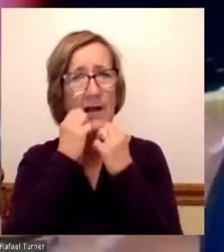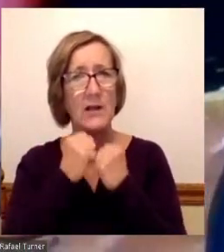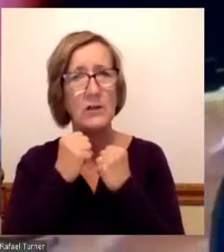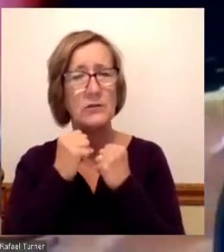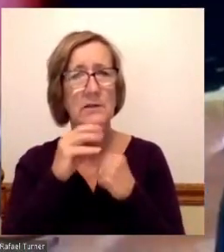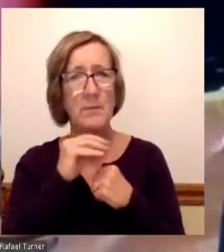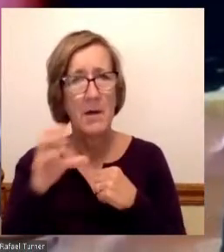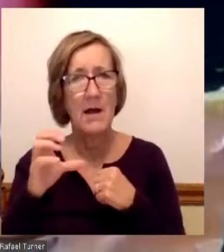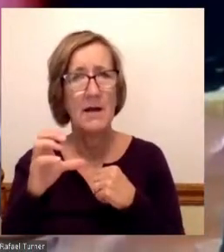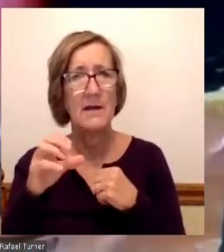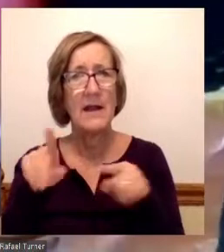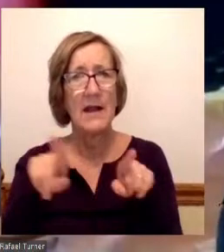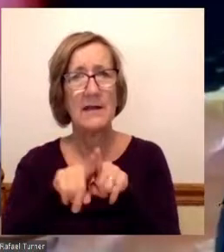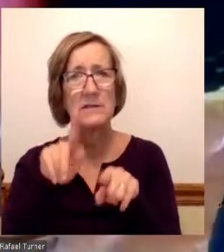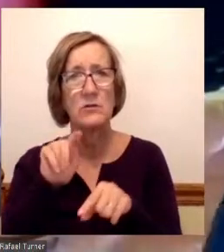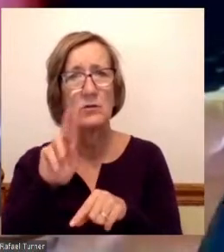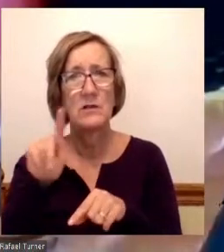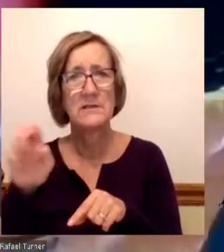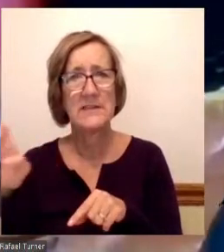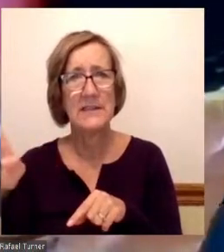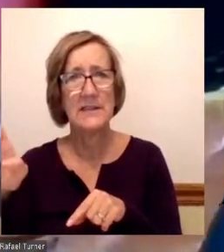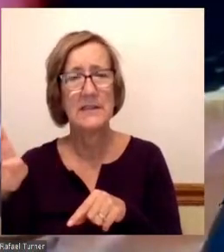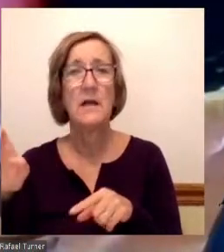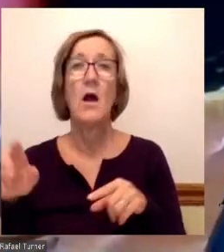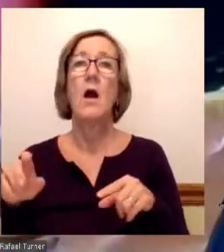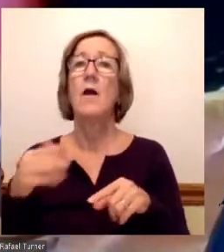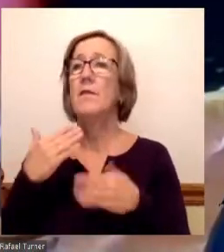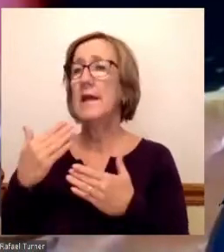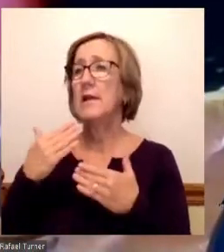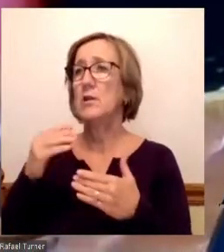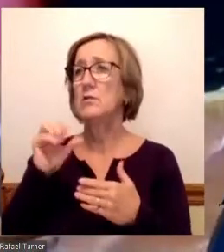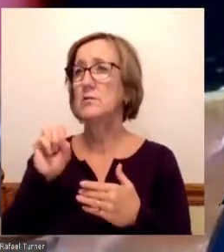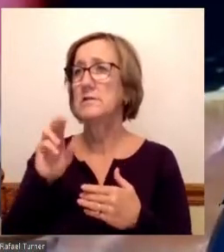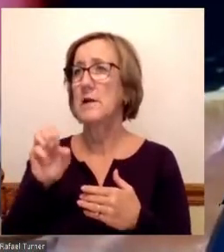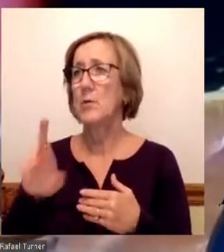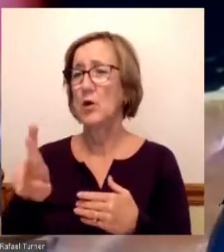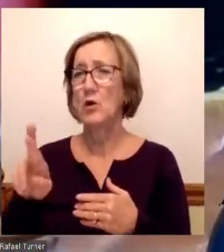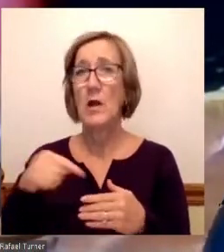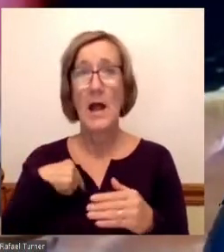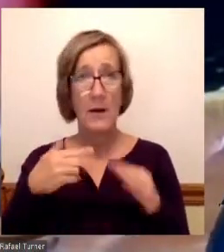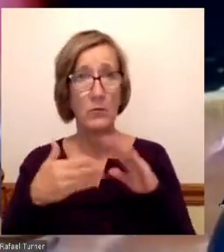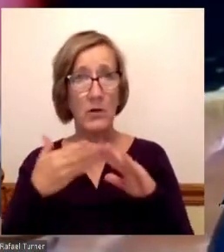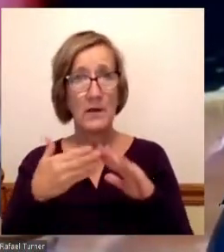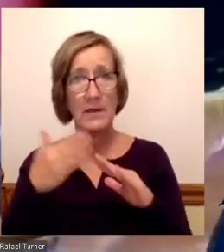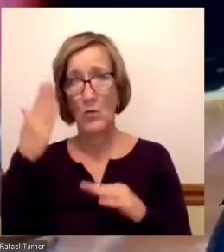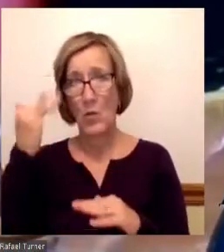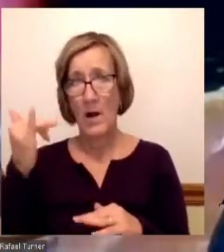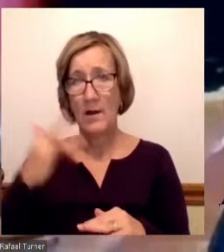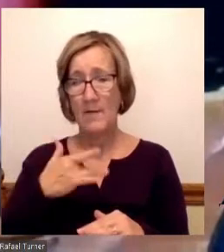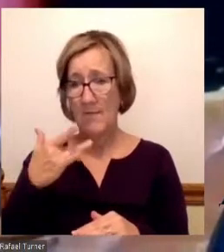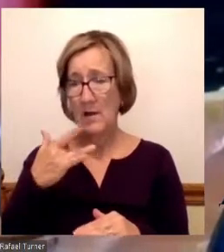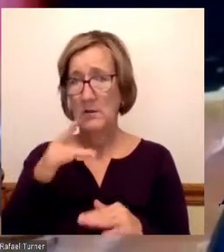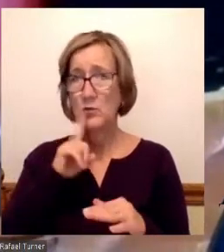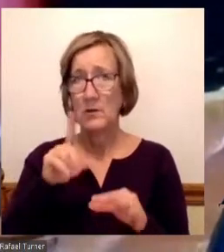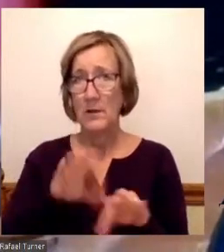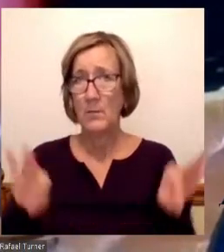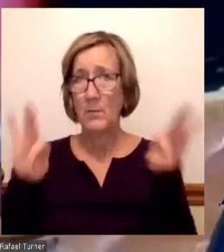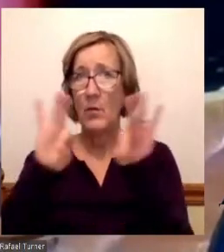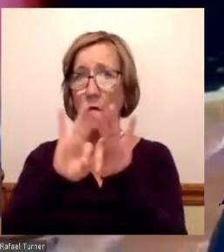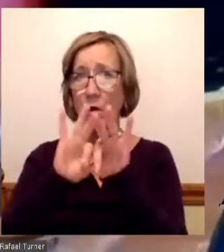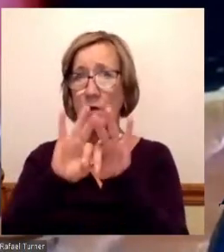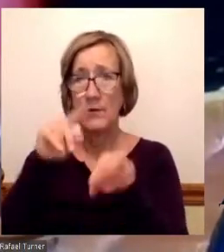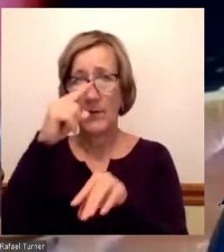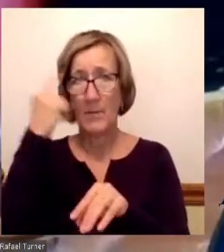Thank you, Summer. As I mentioned before, I'm running because I believe it's important to have a Black